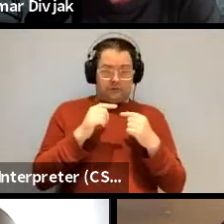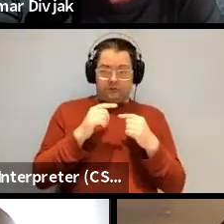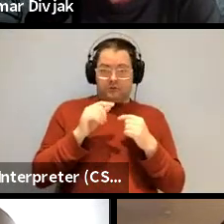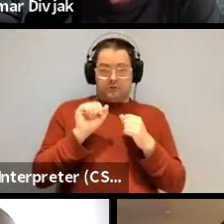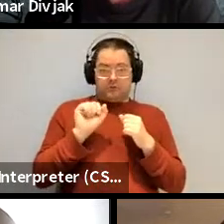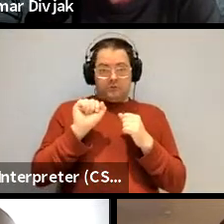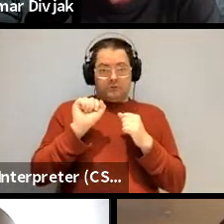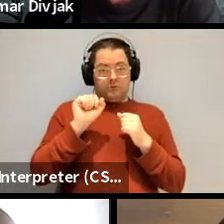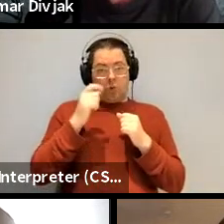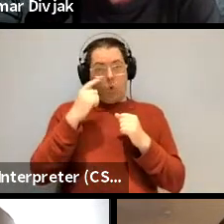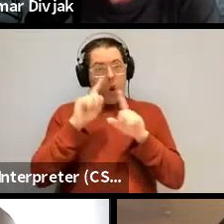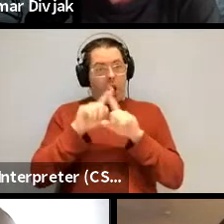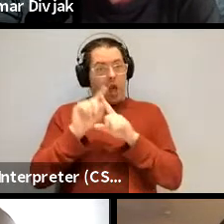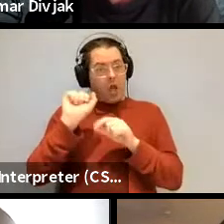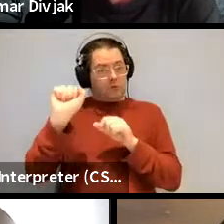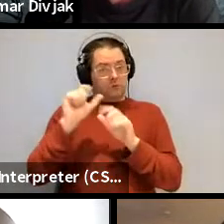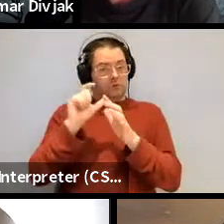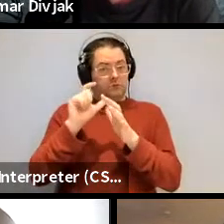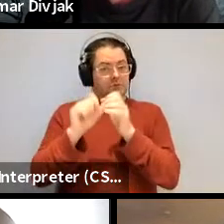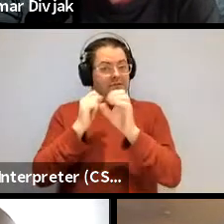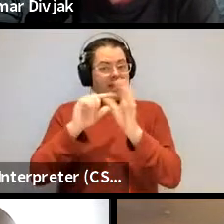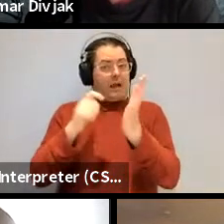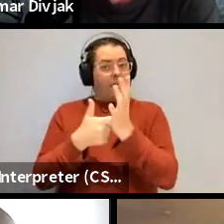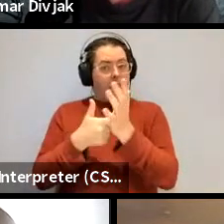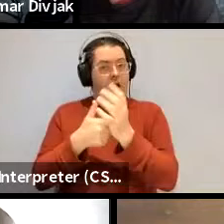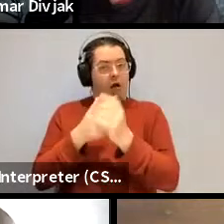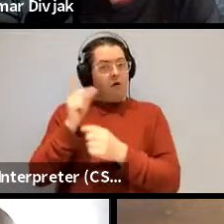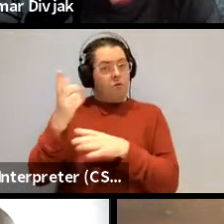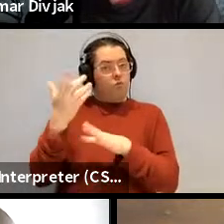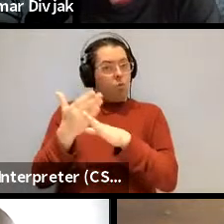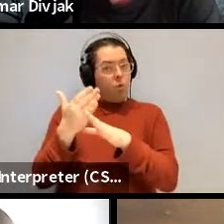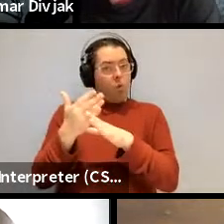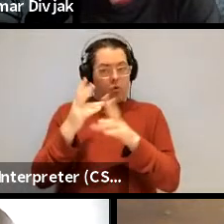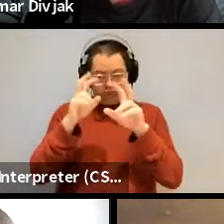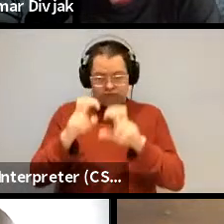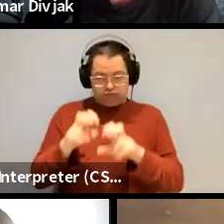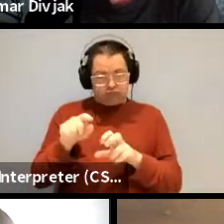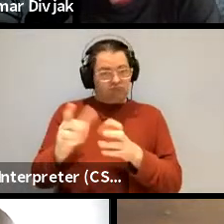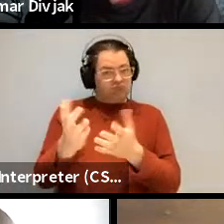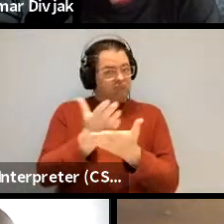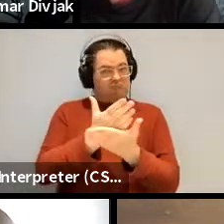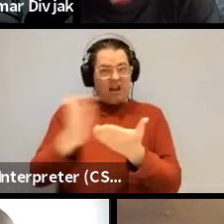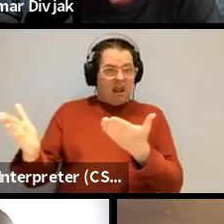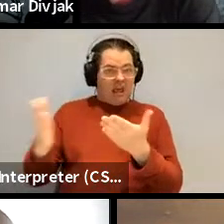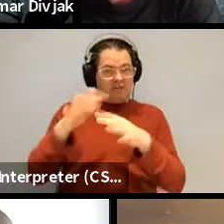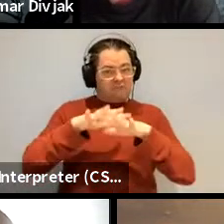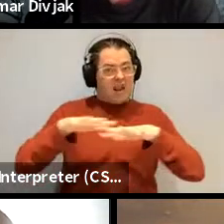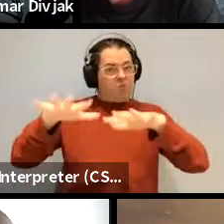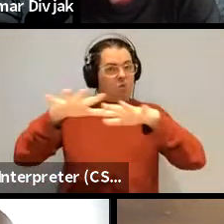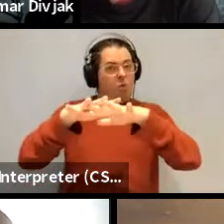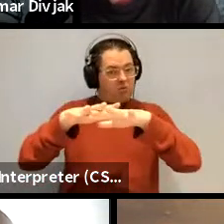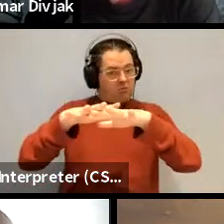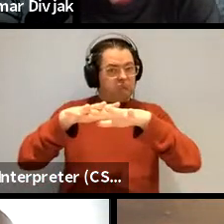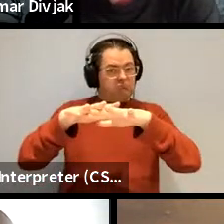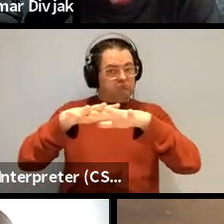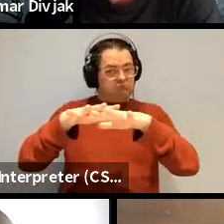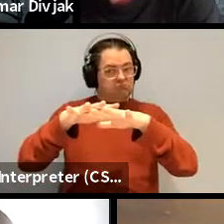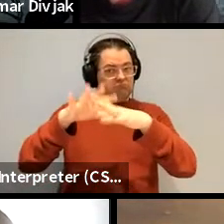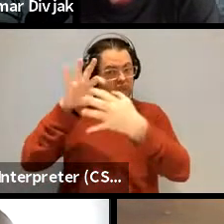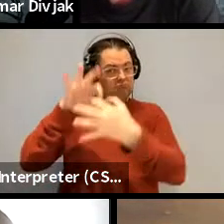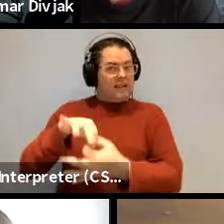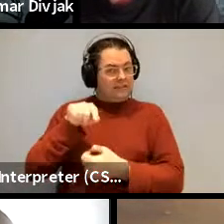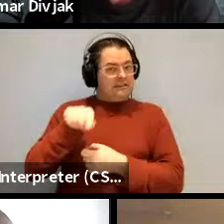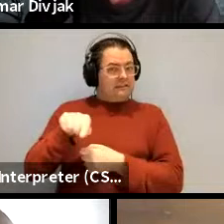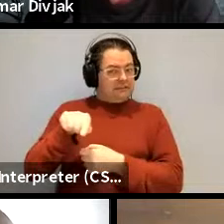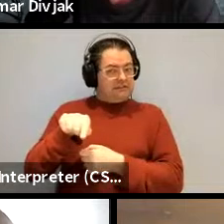work that there is a and it's a you know really robust that it's a very distinct network that is doing this that is and there's and